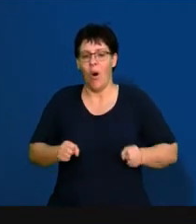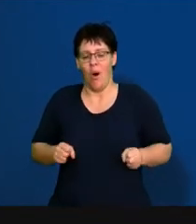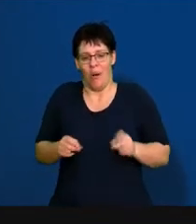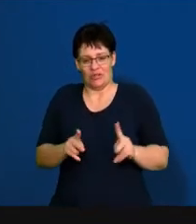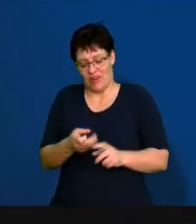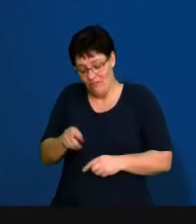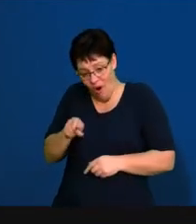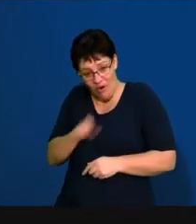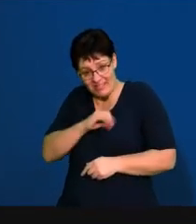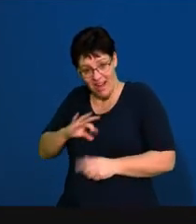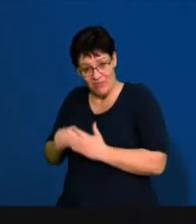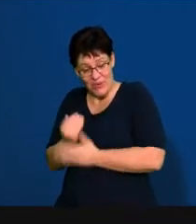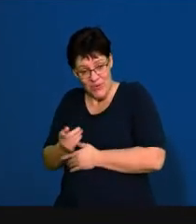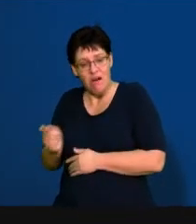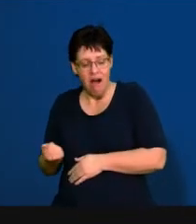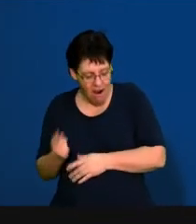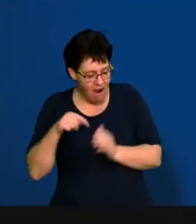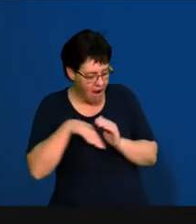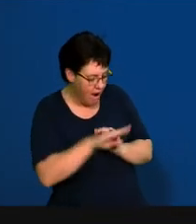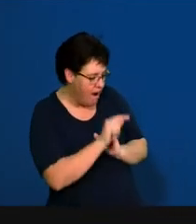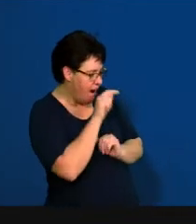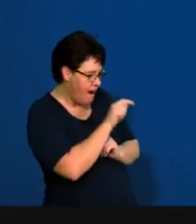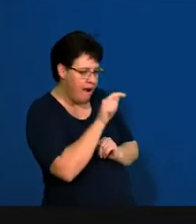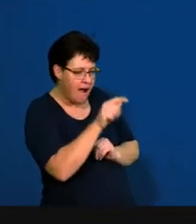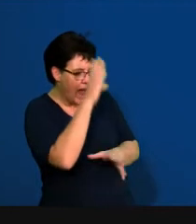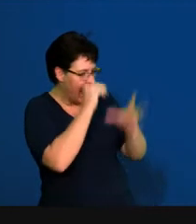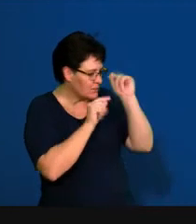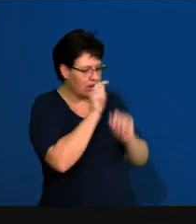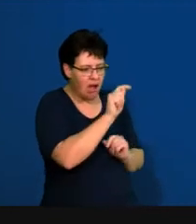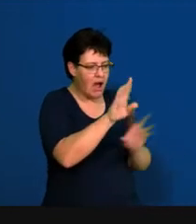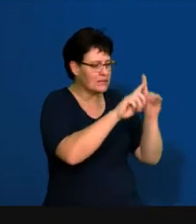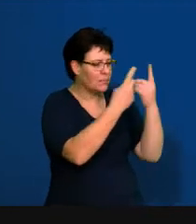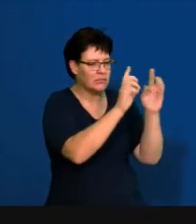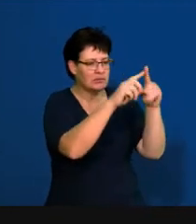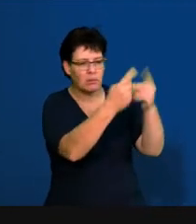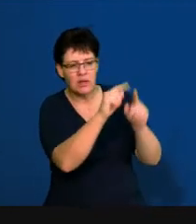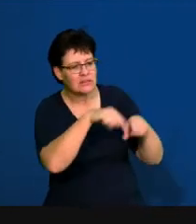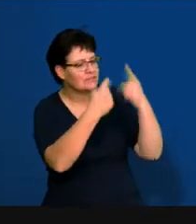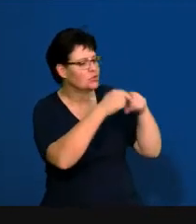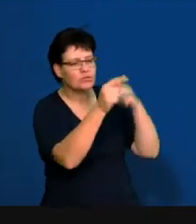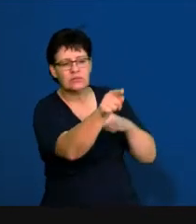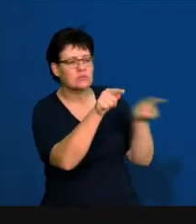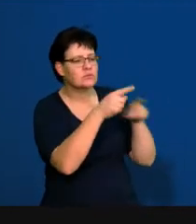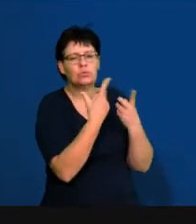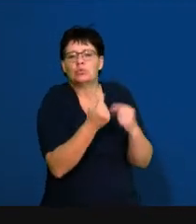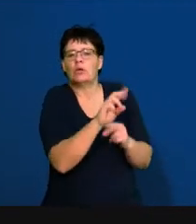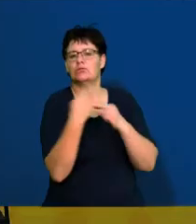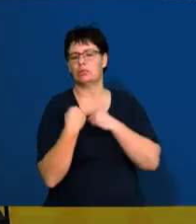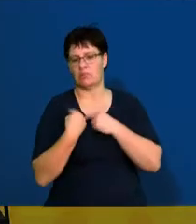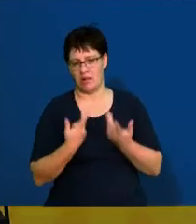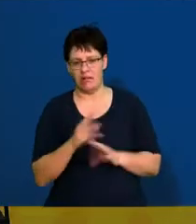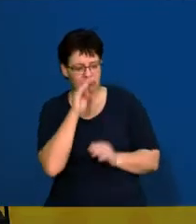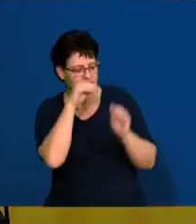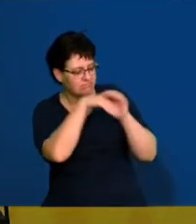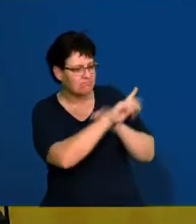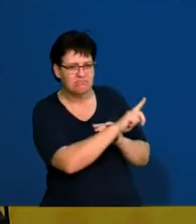opportunities for new employees to experience and explore different departments. So, they can